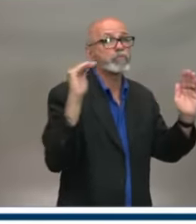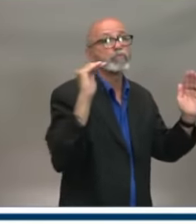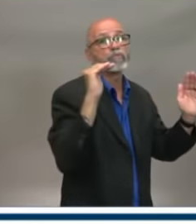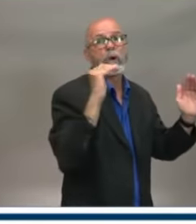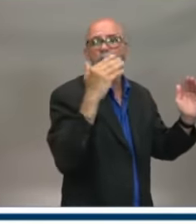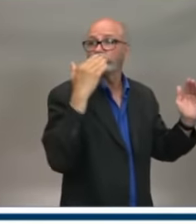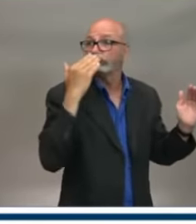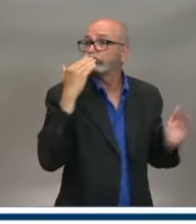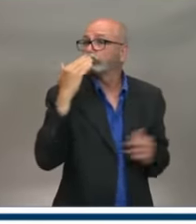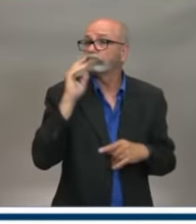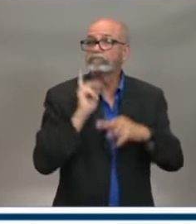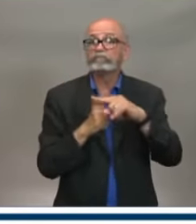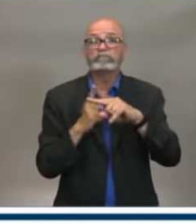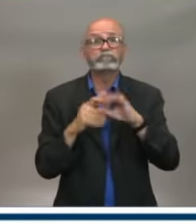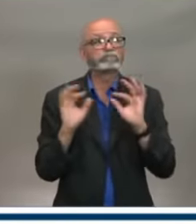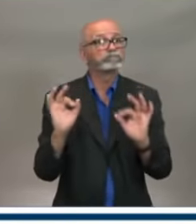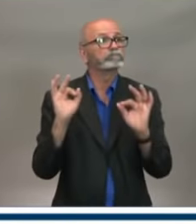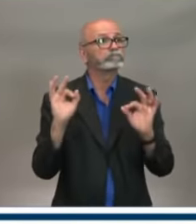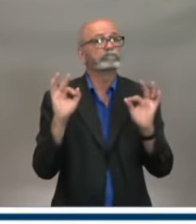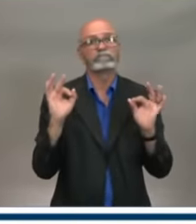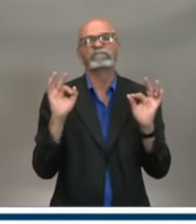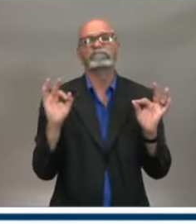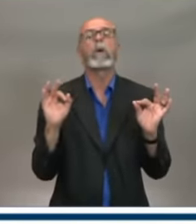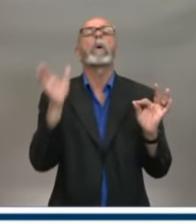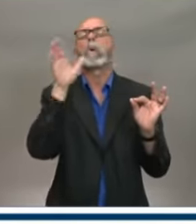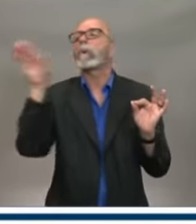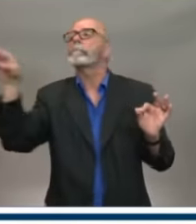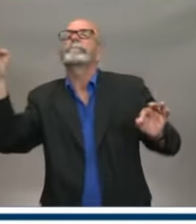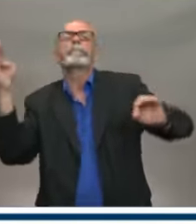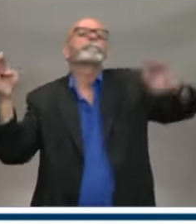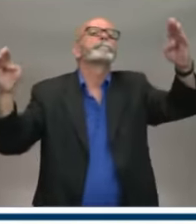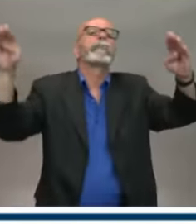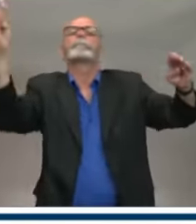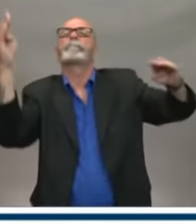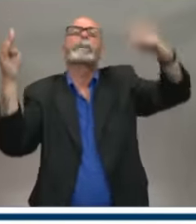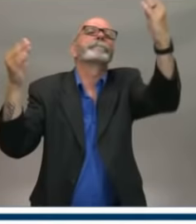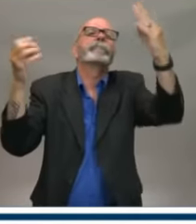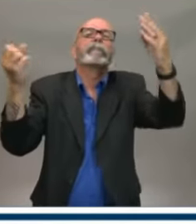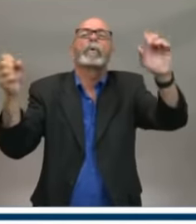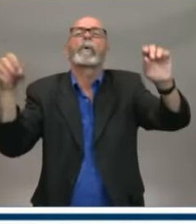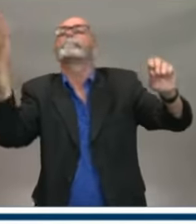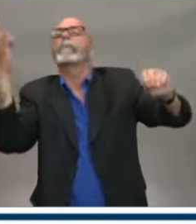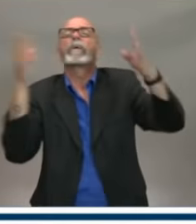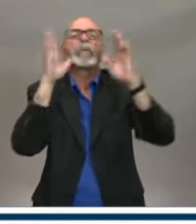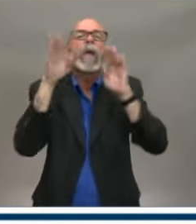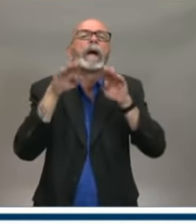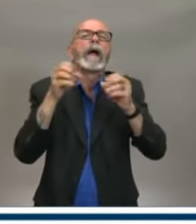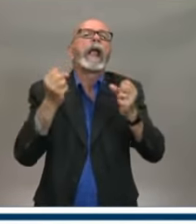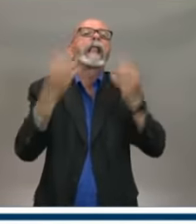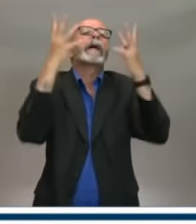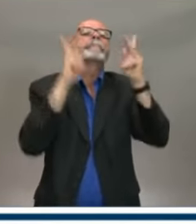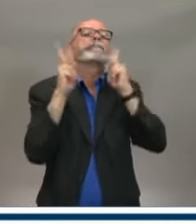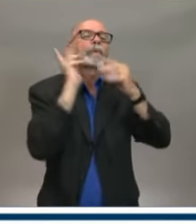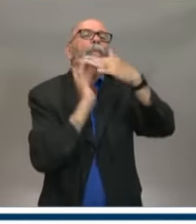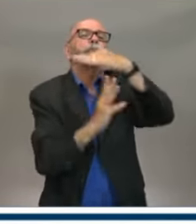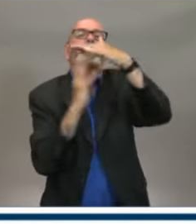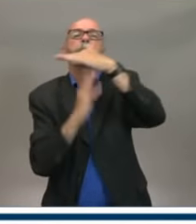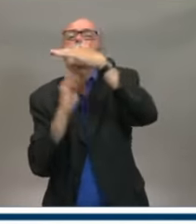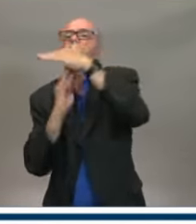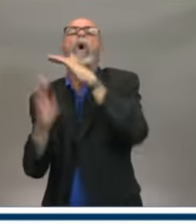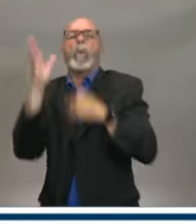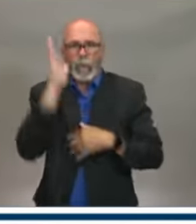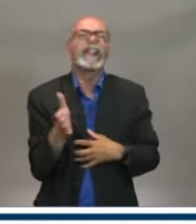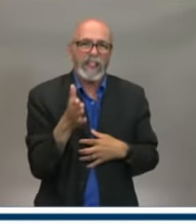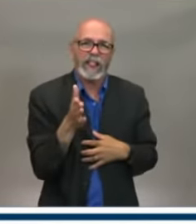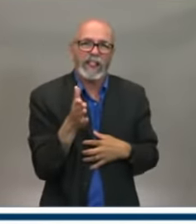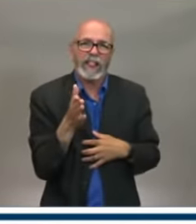can expand on things like numbers, et cetera, that facilitate broader